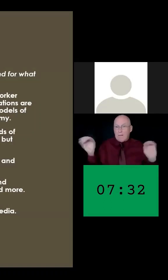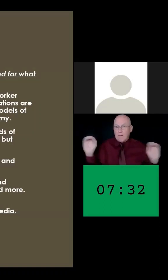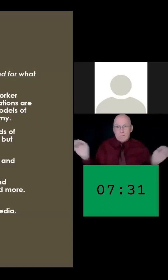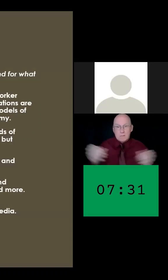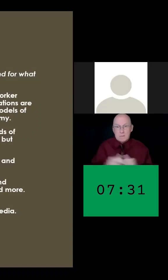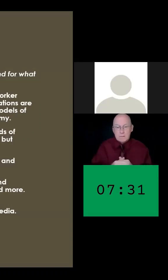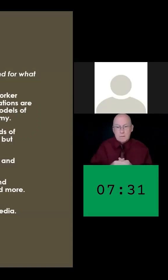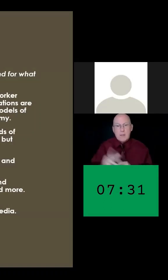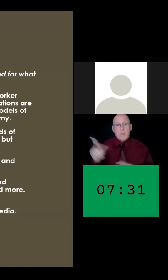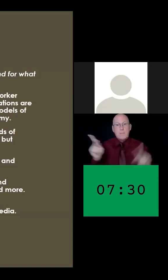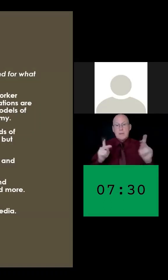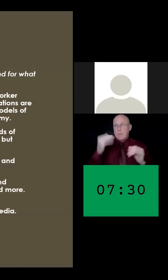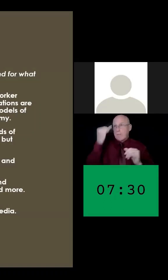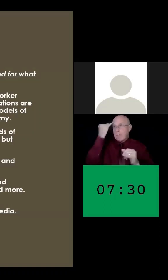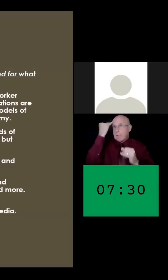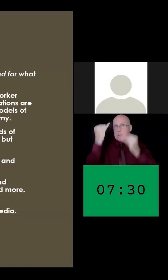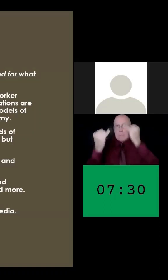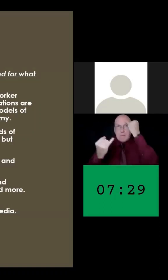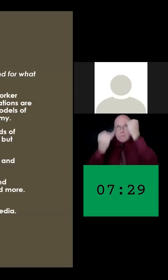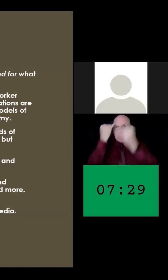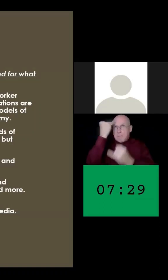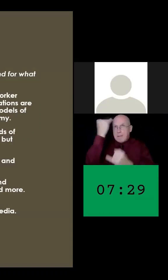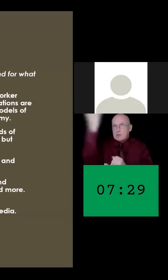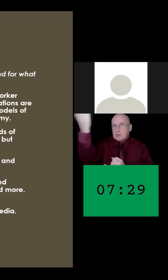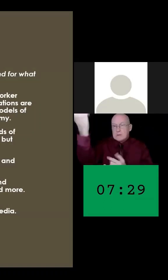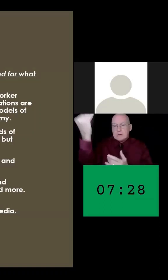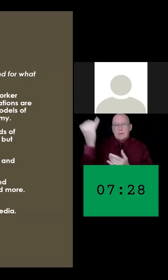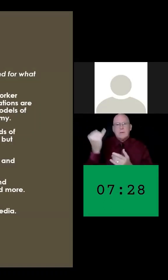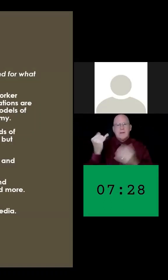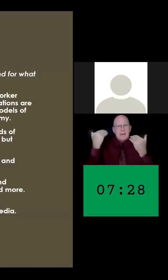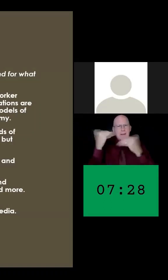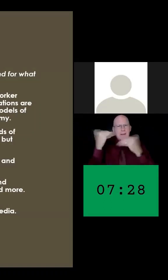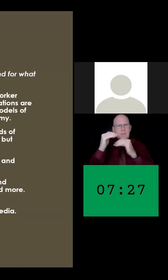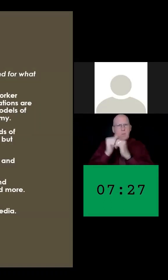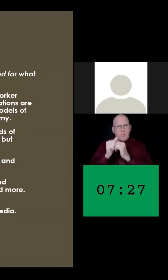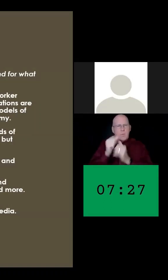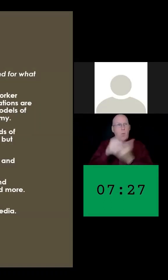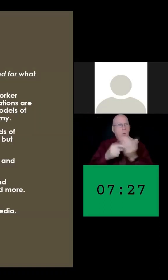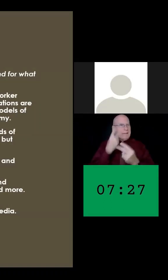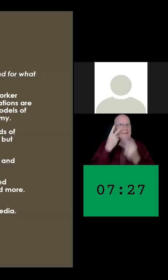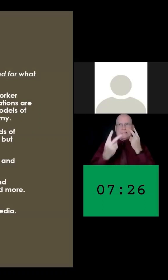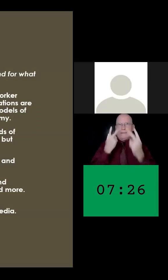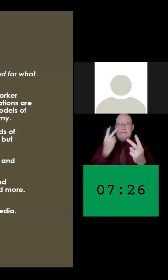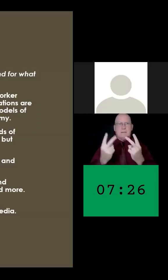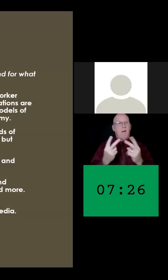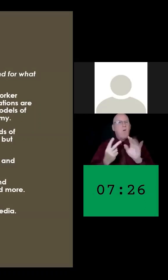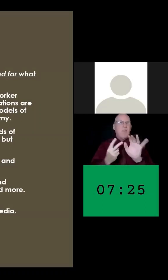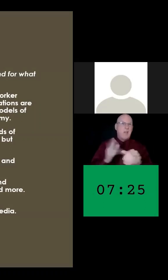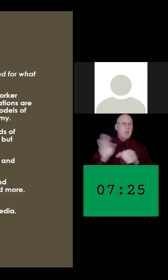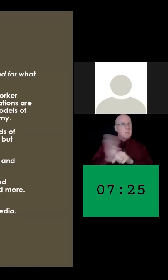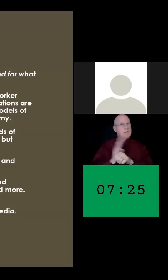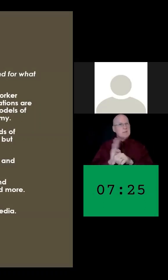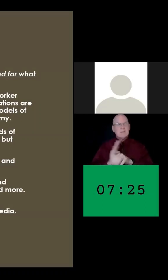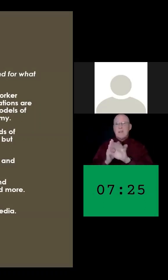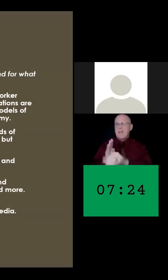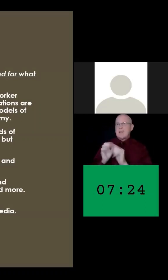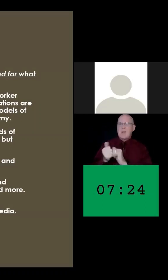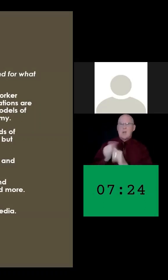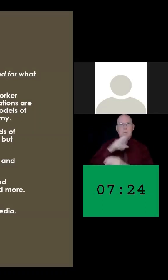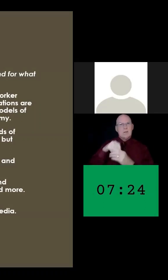People's imaginations are thus limited to conventional and hierarchical models of doing business and participating in their economy.